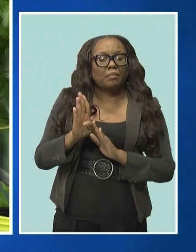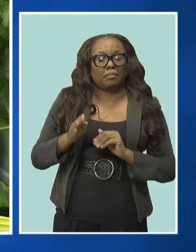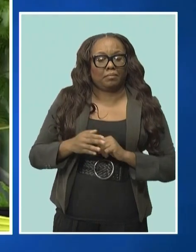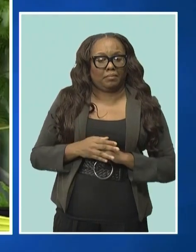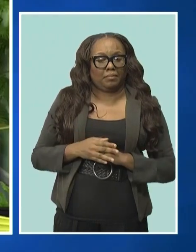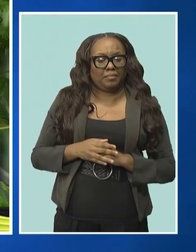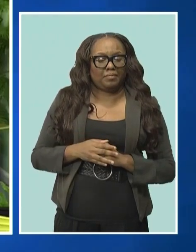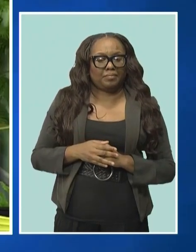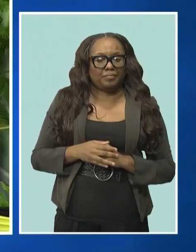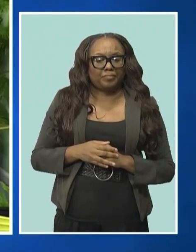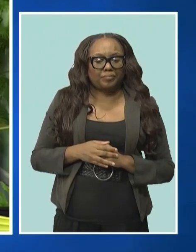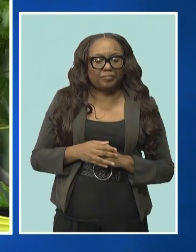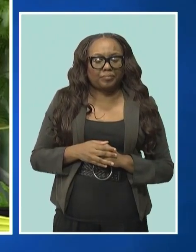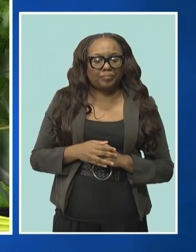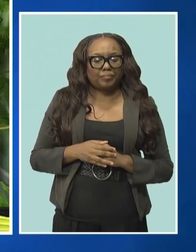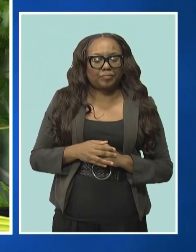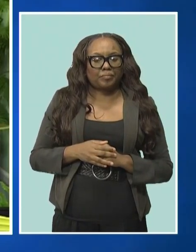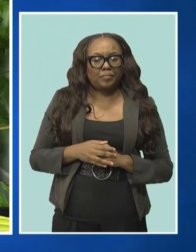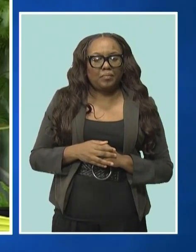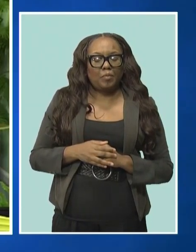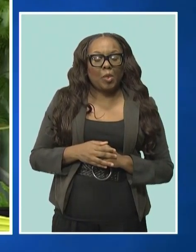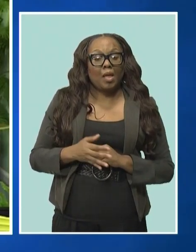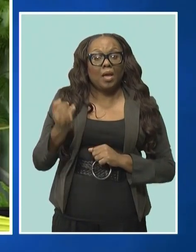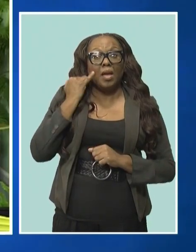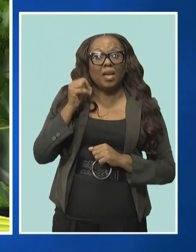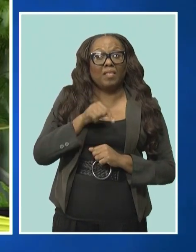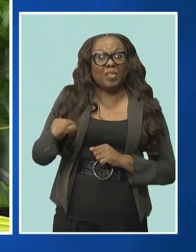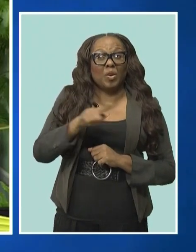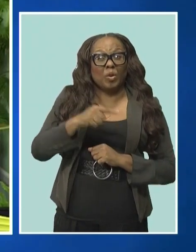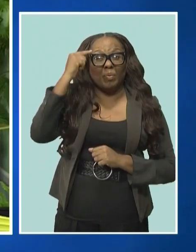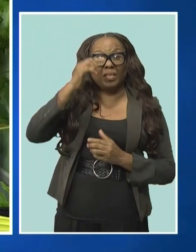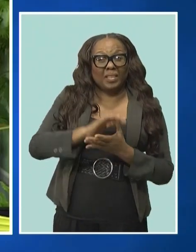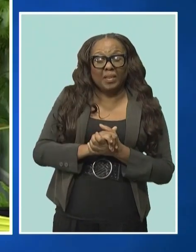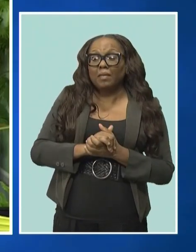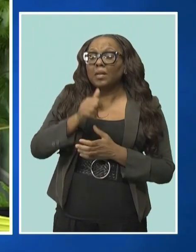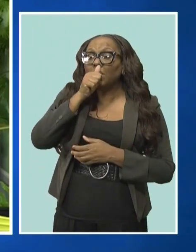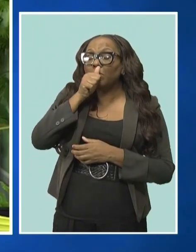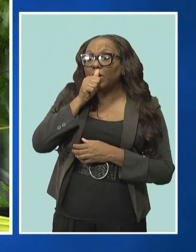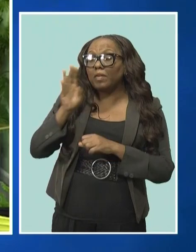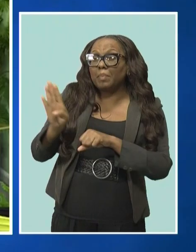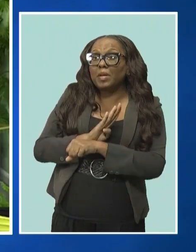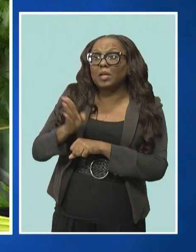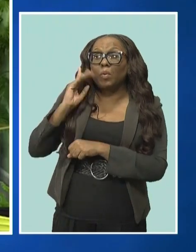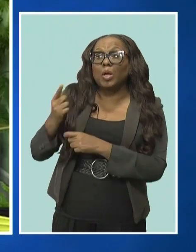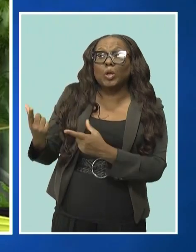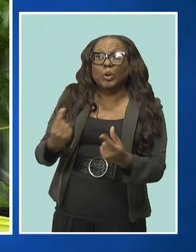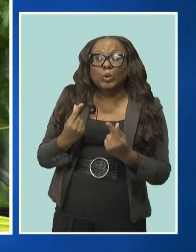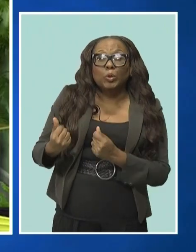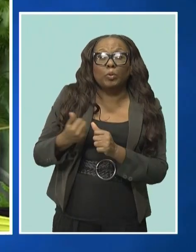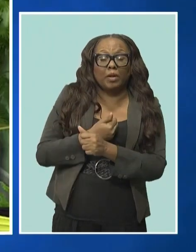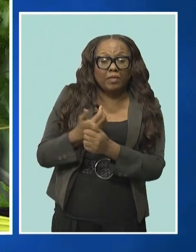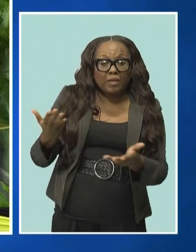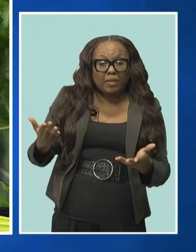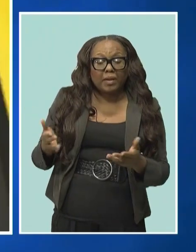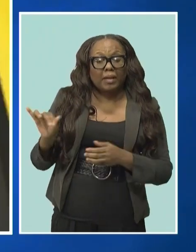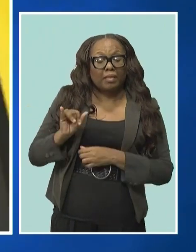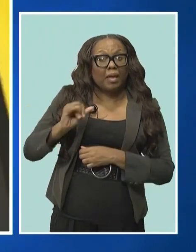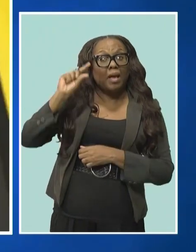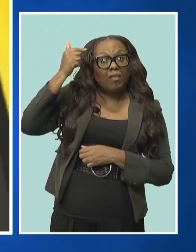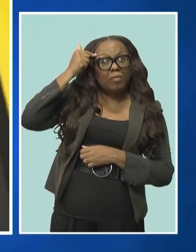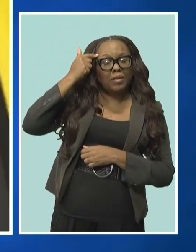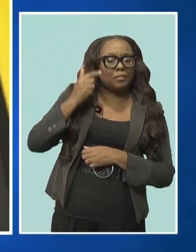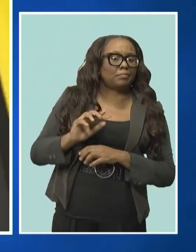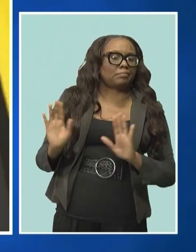wrong to believe that private sector will do all the things that I said government did. But